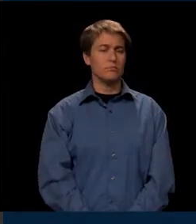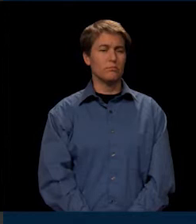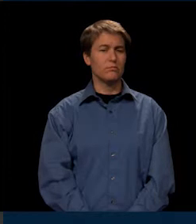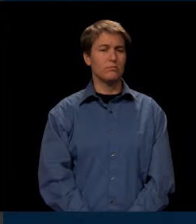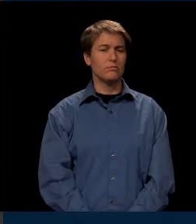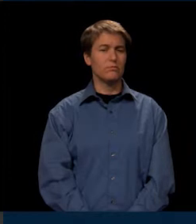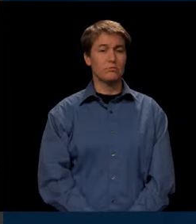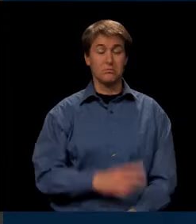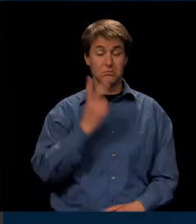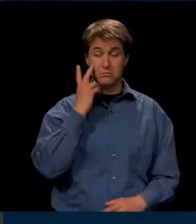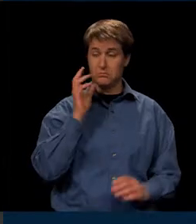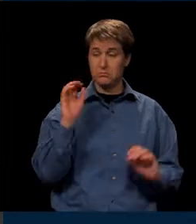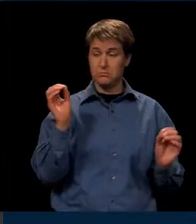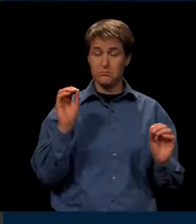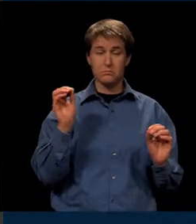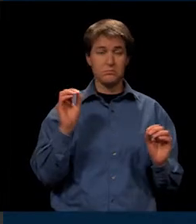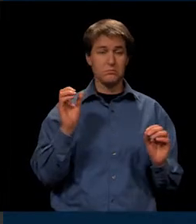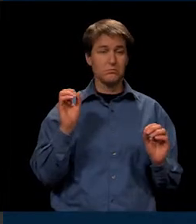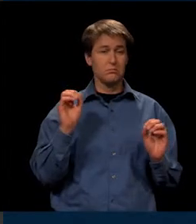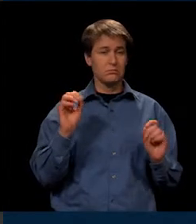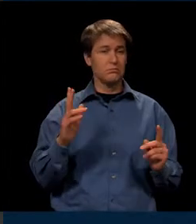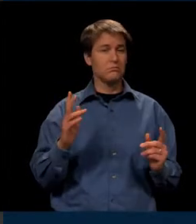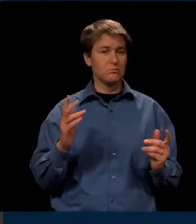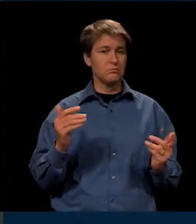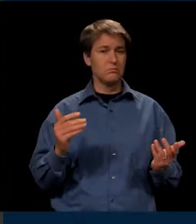Seeing none, we'll move forward then.